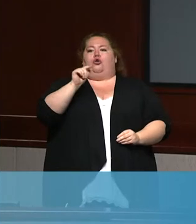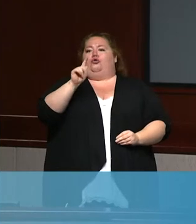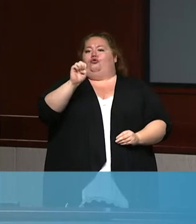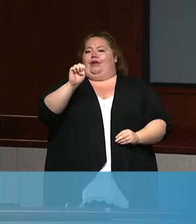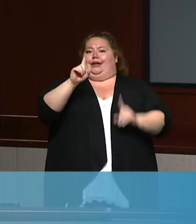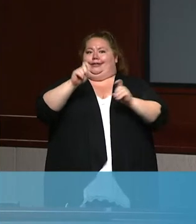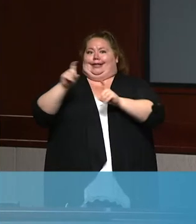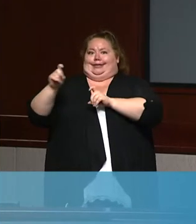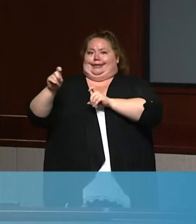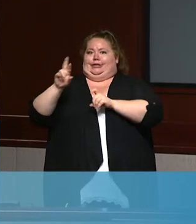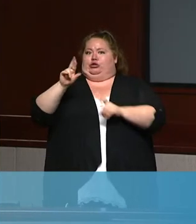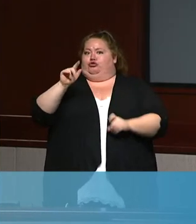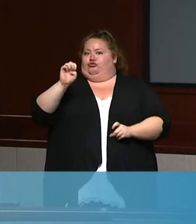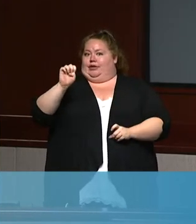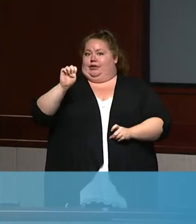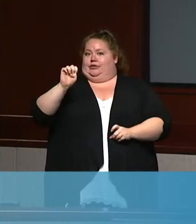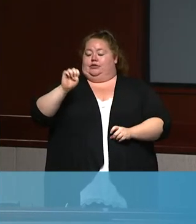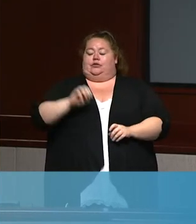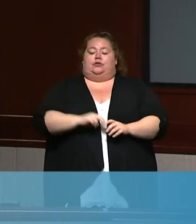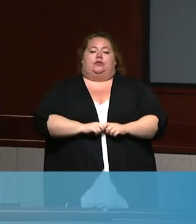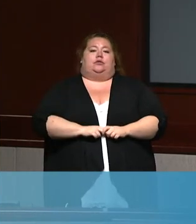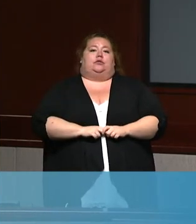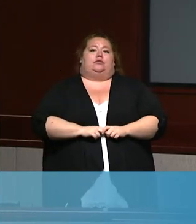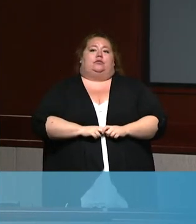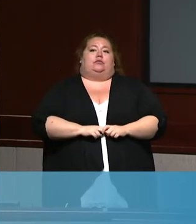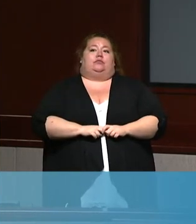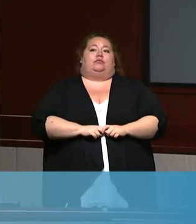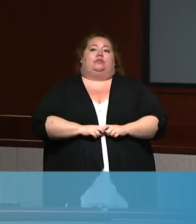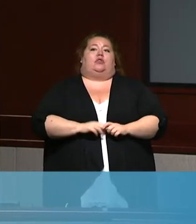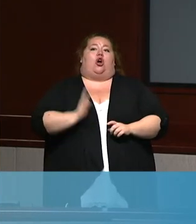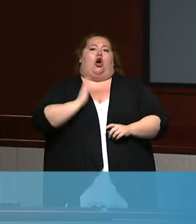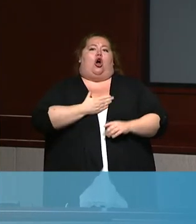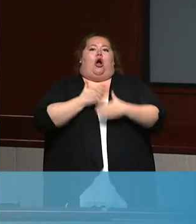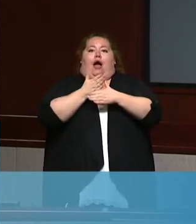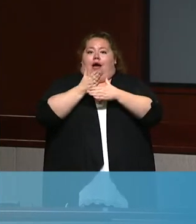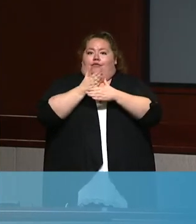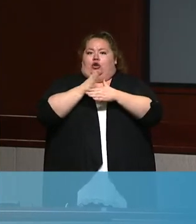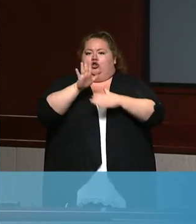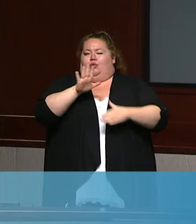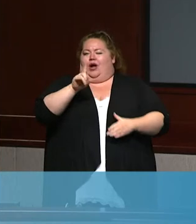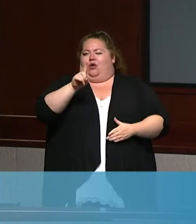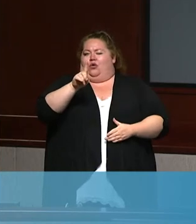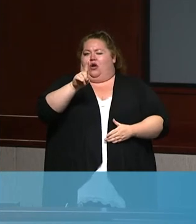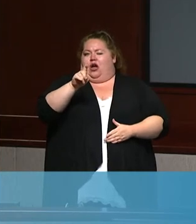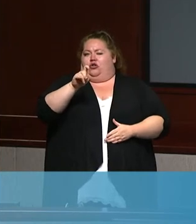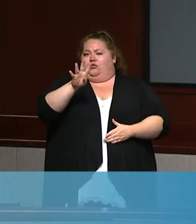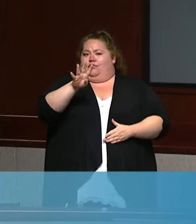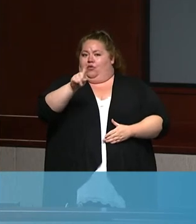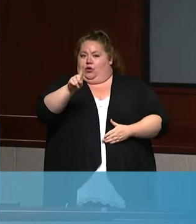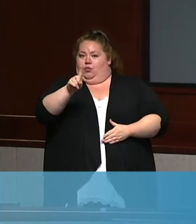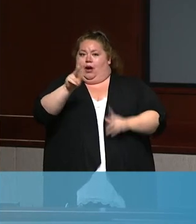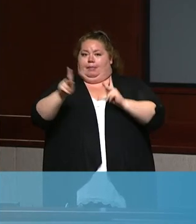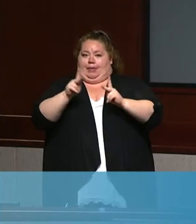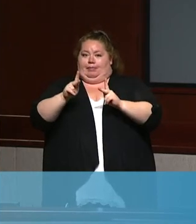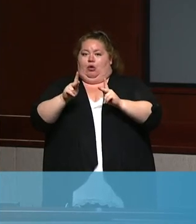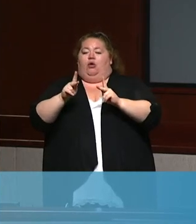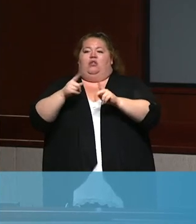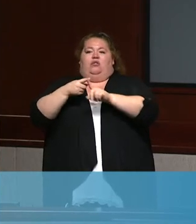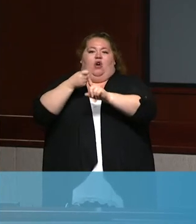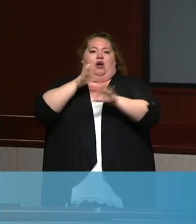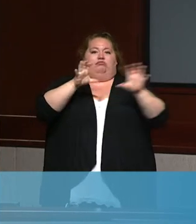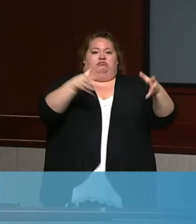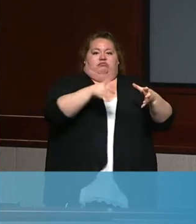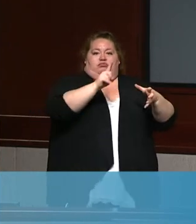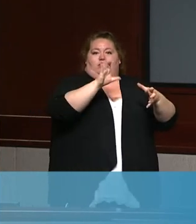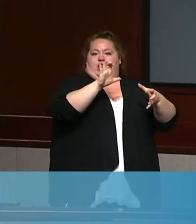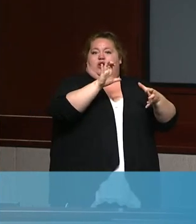Kern's average testing rate as of Tuesday was 141 per 100,000, and the state's average is